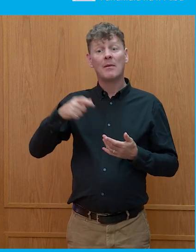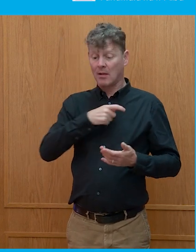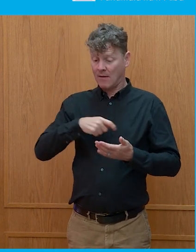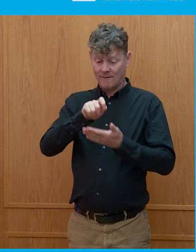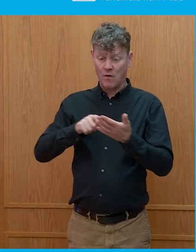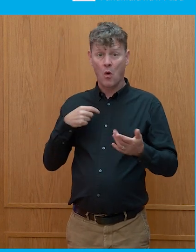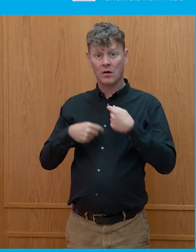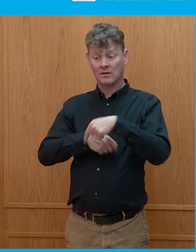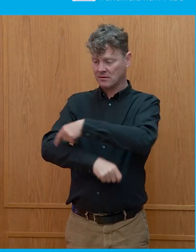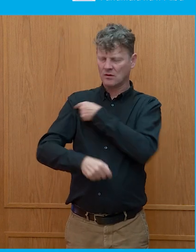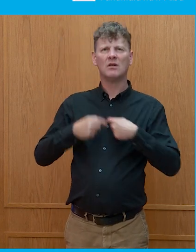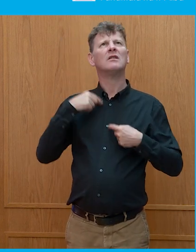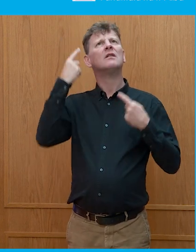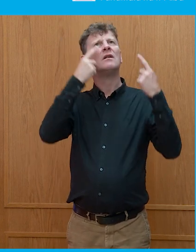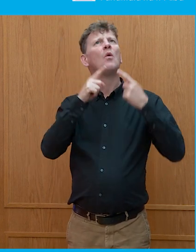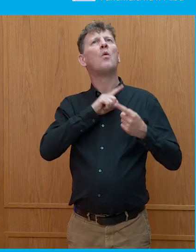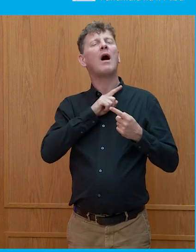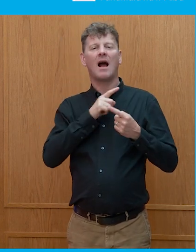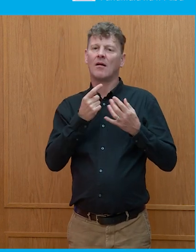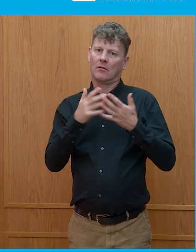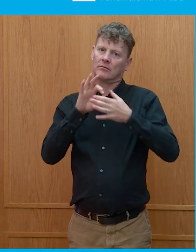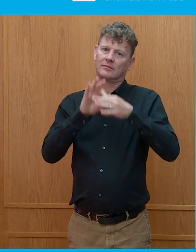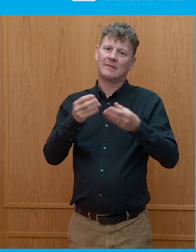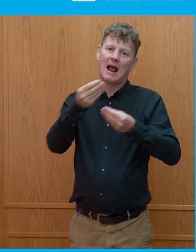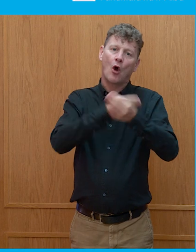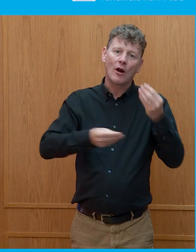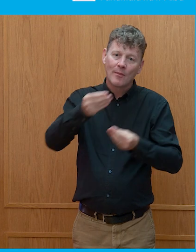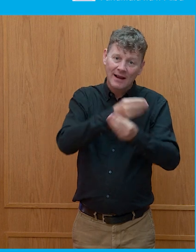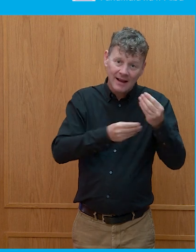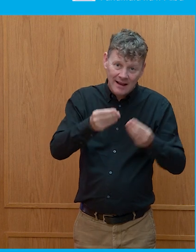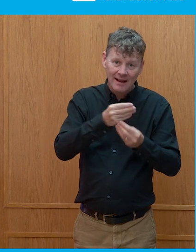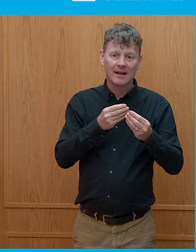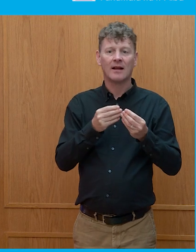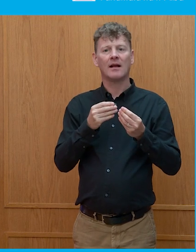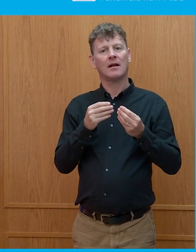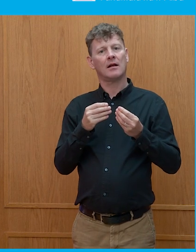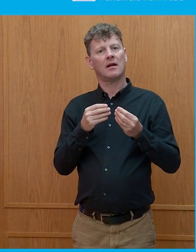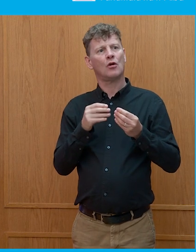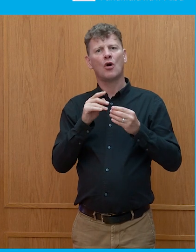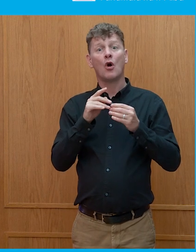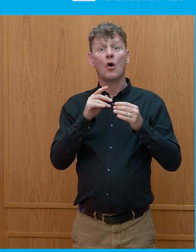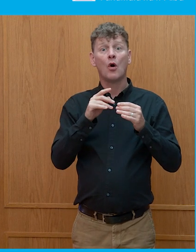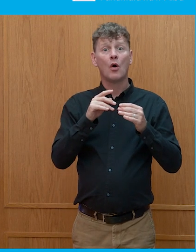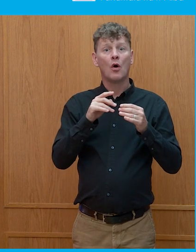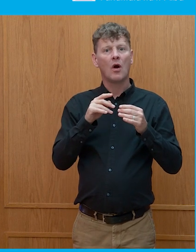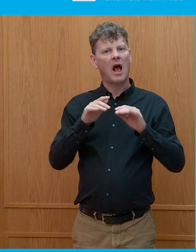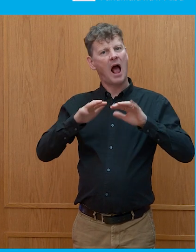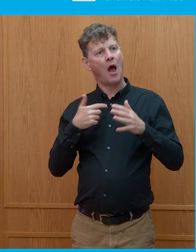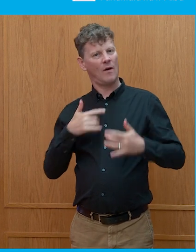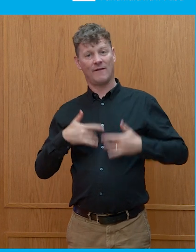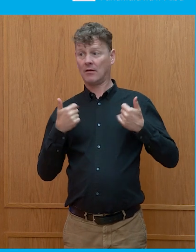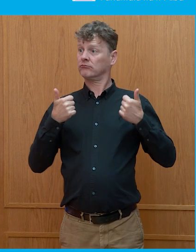not so much the choices that are on offer about the economy, but the general state of the economy and how it makes people feel,